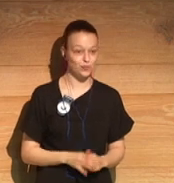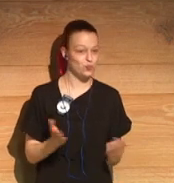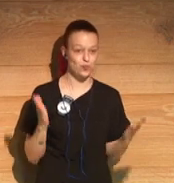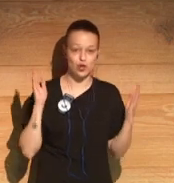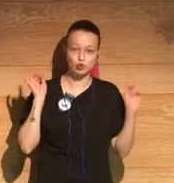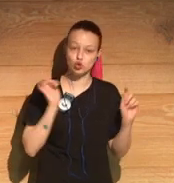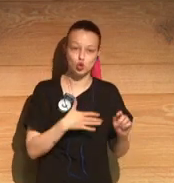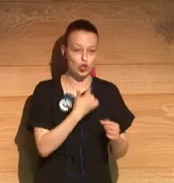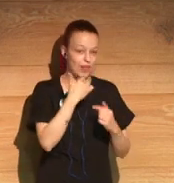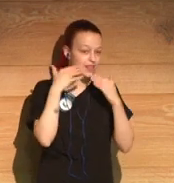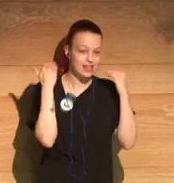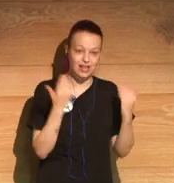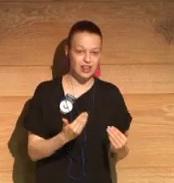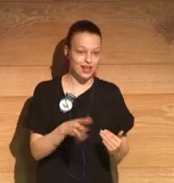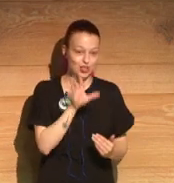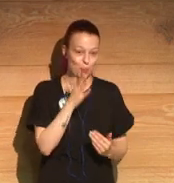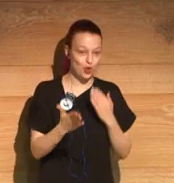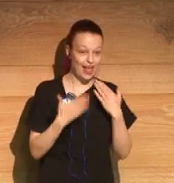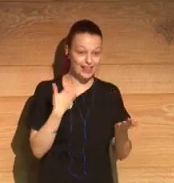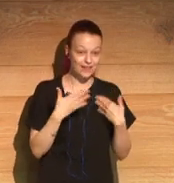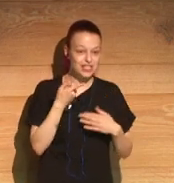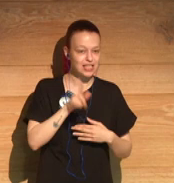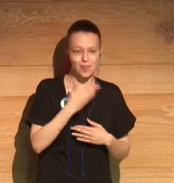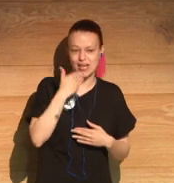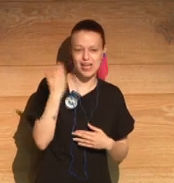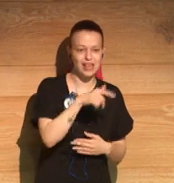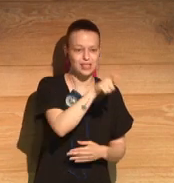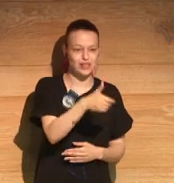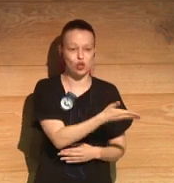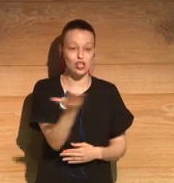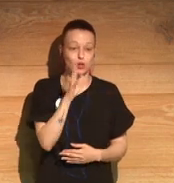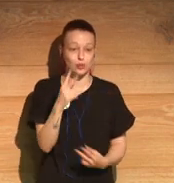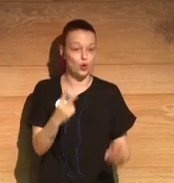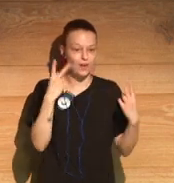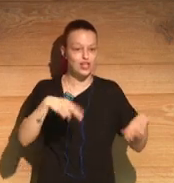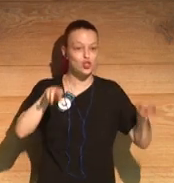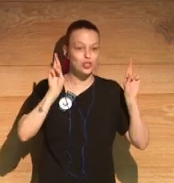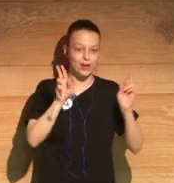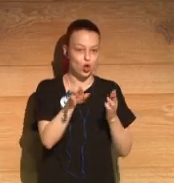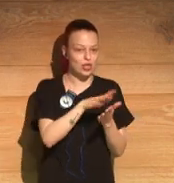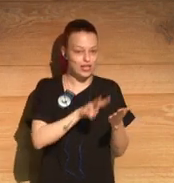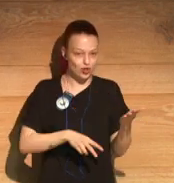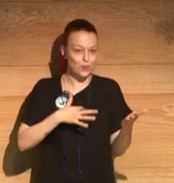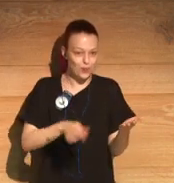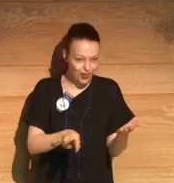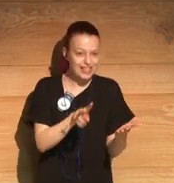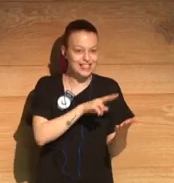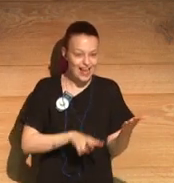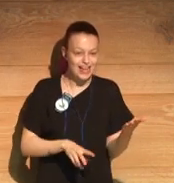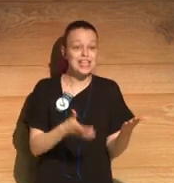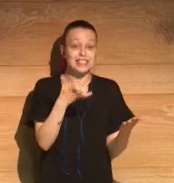and thank you to everybody watching. And I hope you do get a chance to read the book. And if you do, I'd love to know what you think of it.